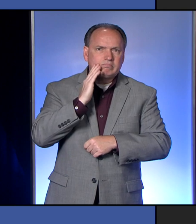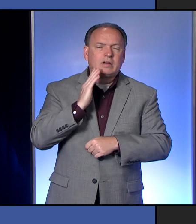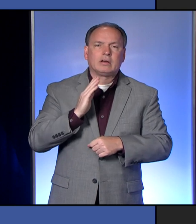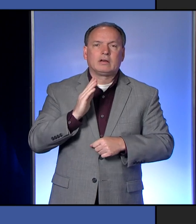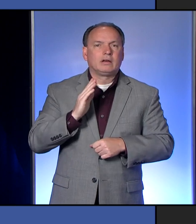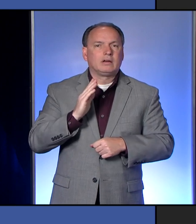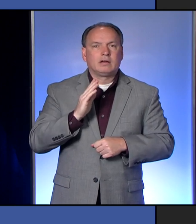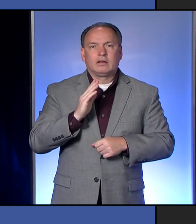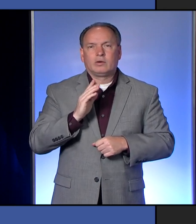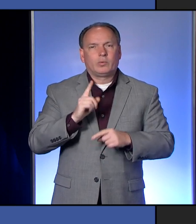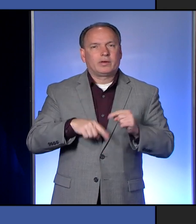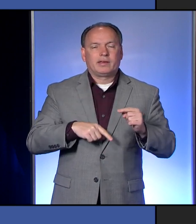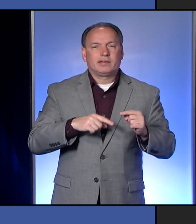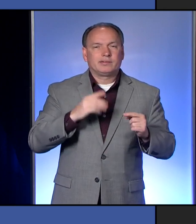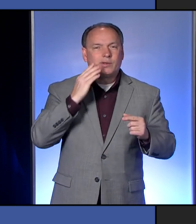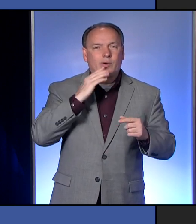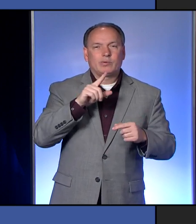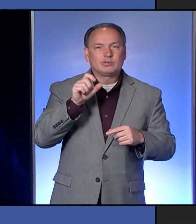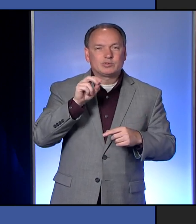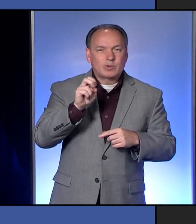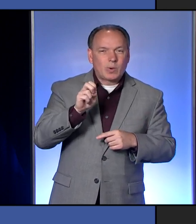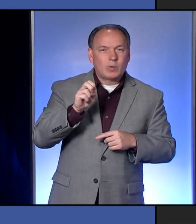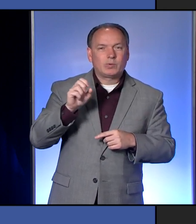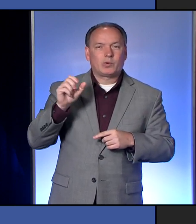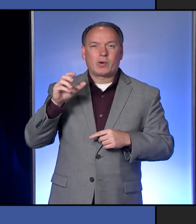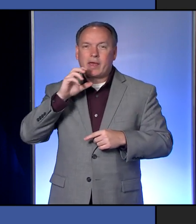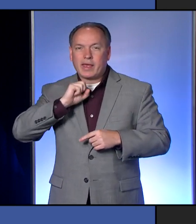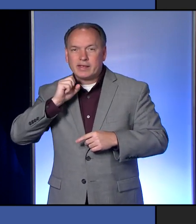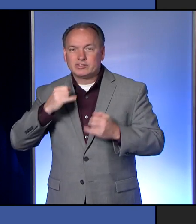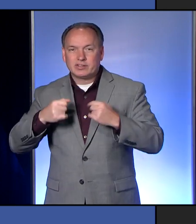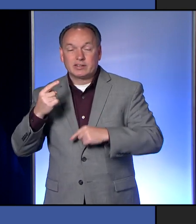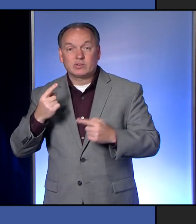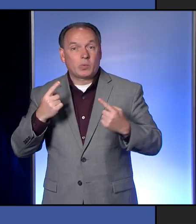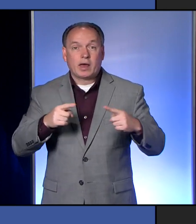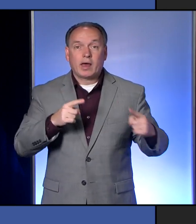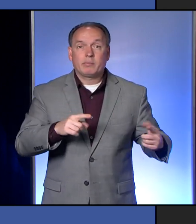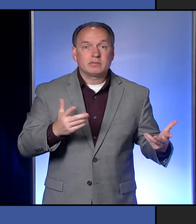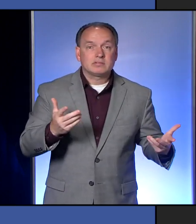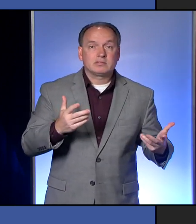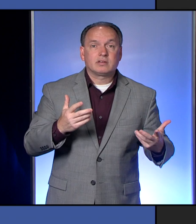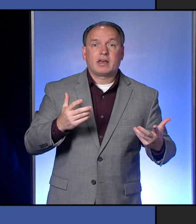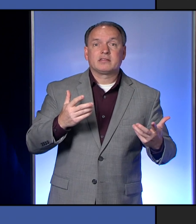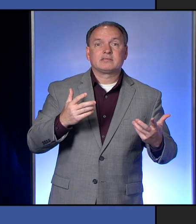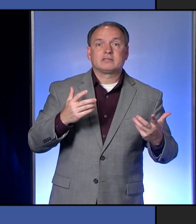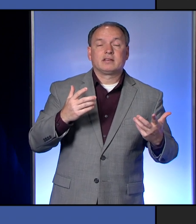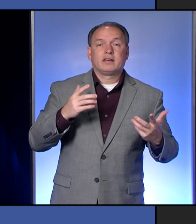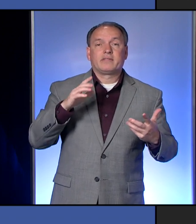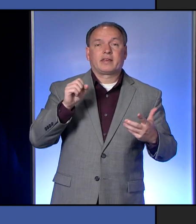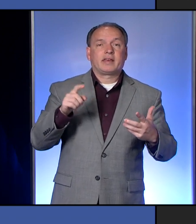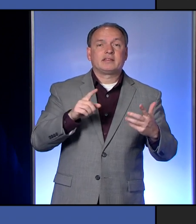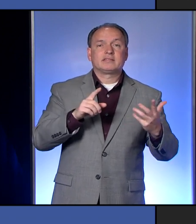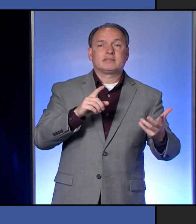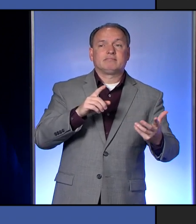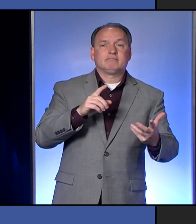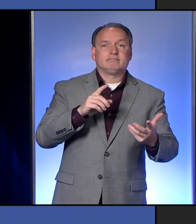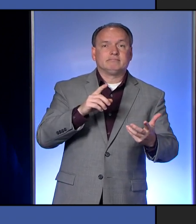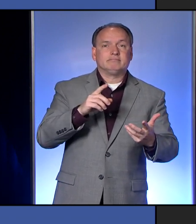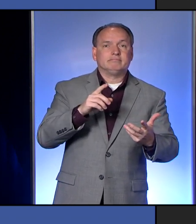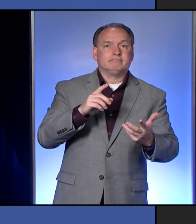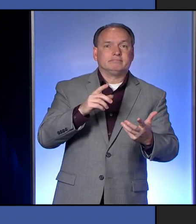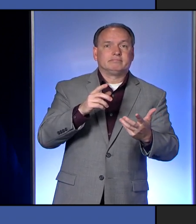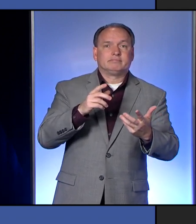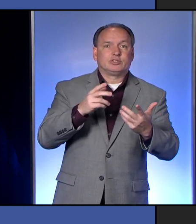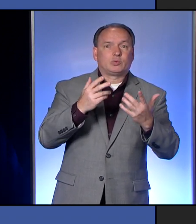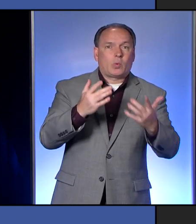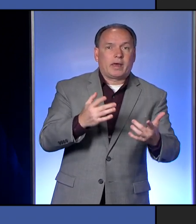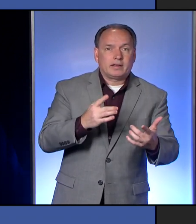able to get the zones or ages today. So I guess what happens as those cases just wait? Is it just whenever you get the contact tracers get to them, they get